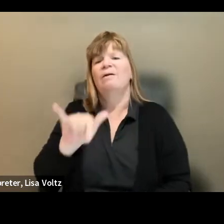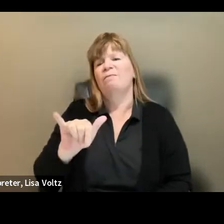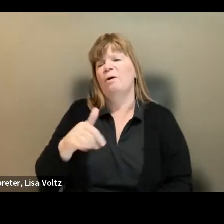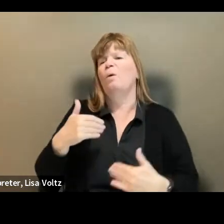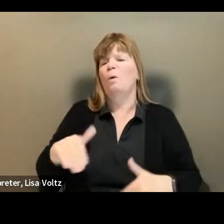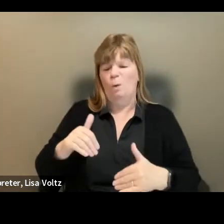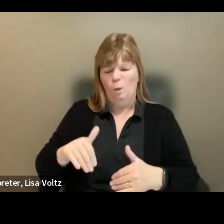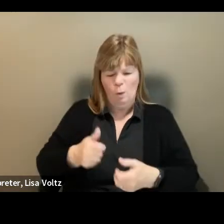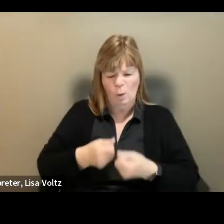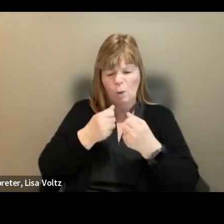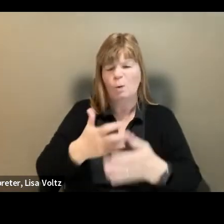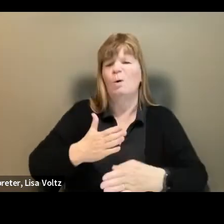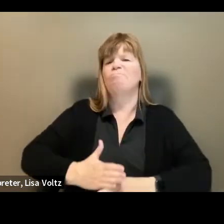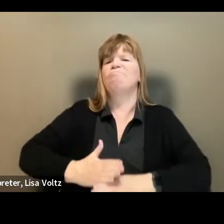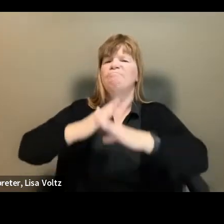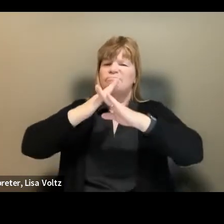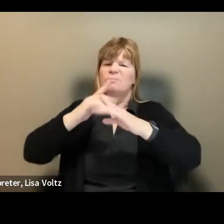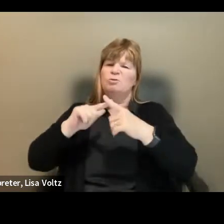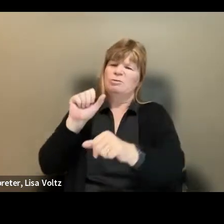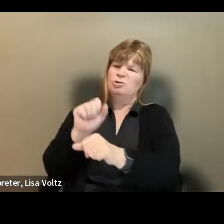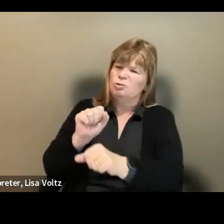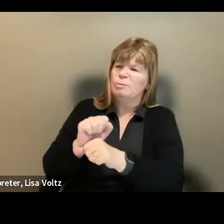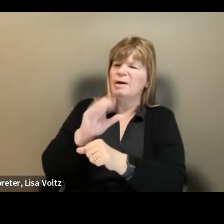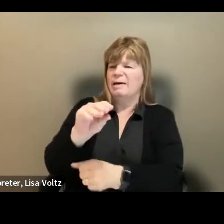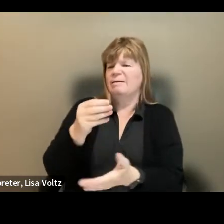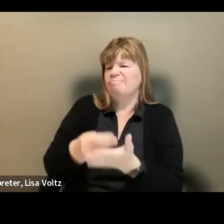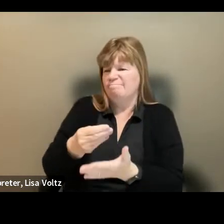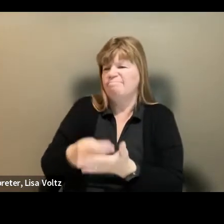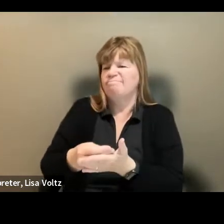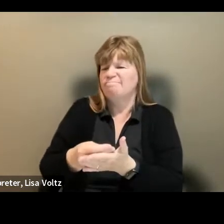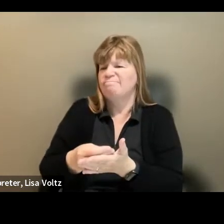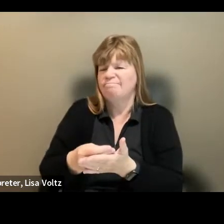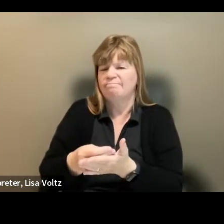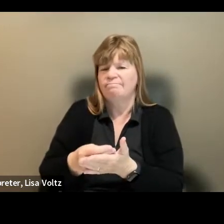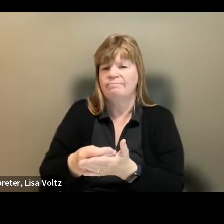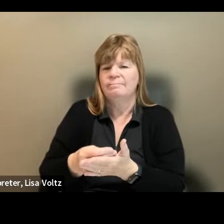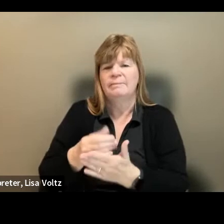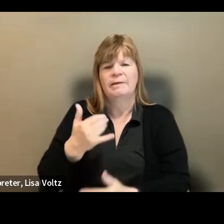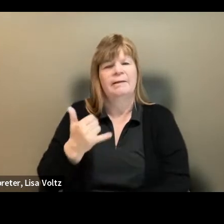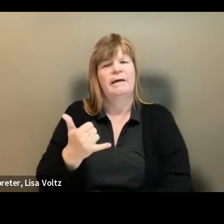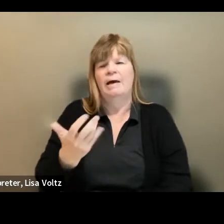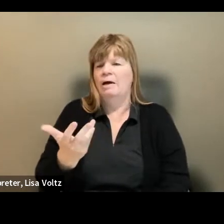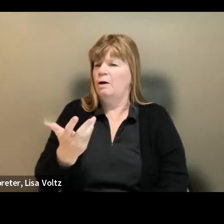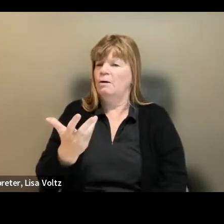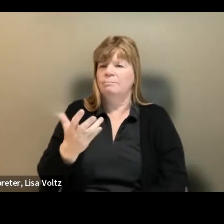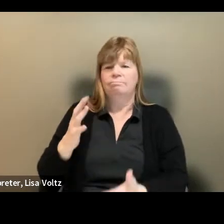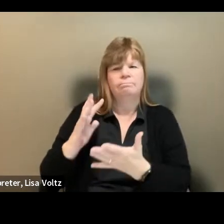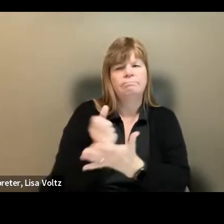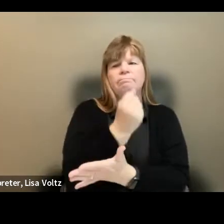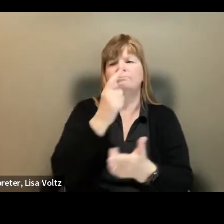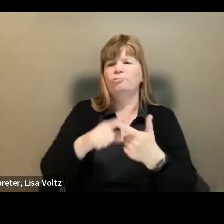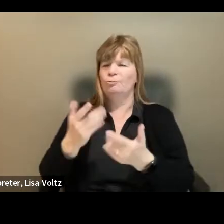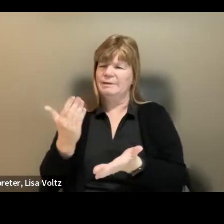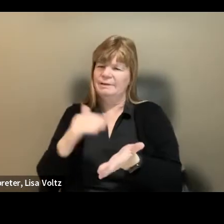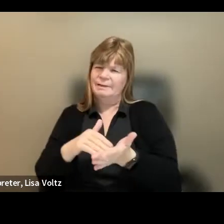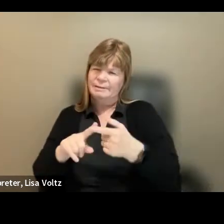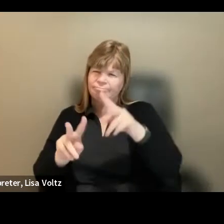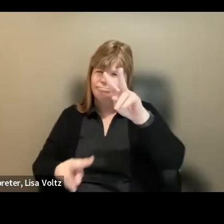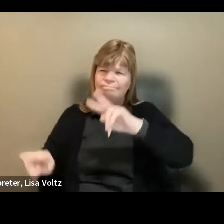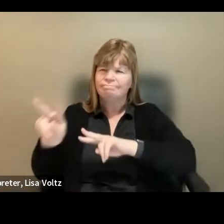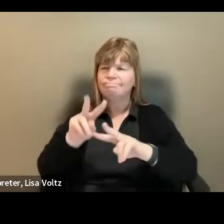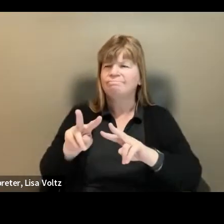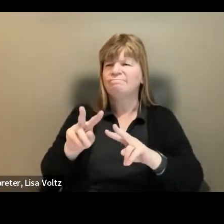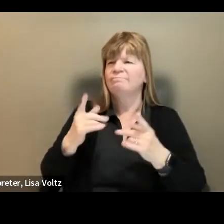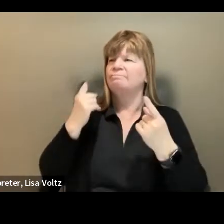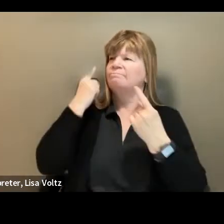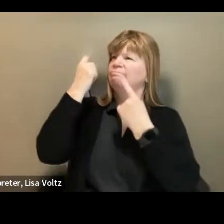employment and economic stability. There's no better time than now to reexamine and rethink the policies and practices